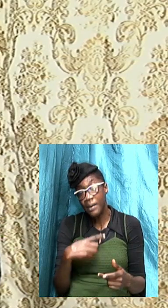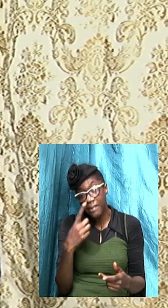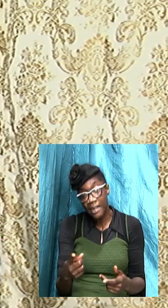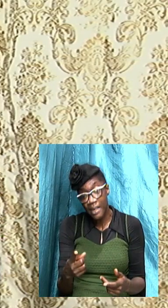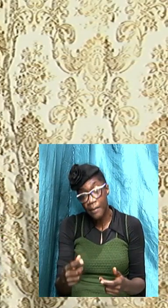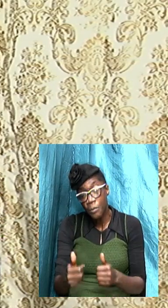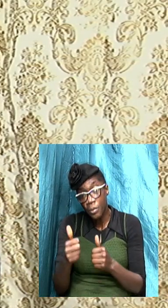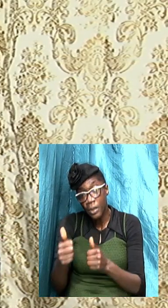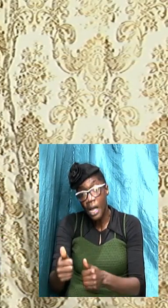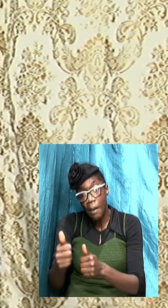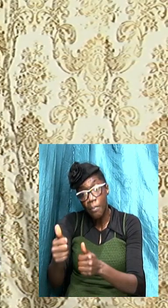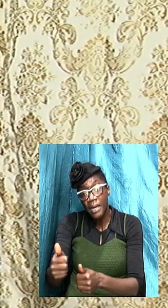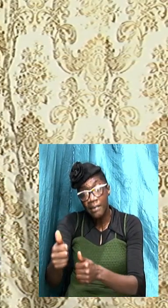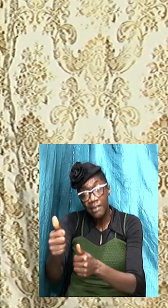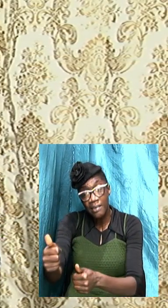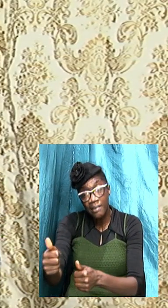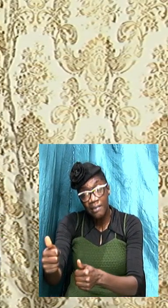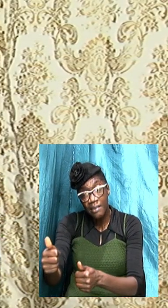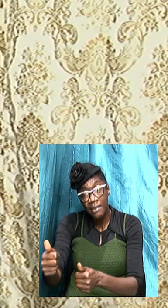as they